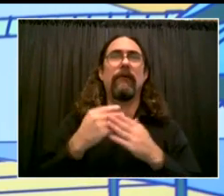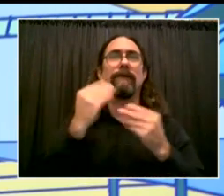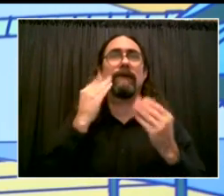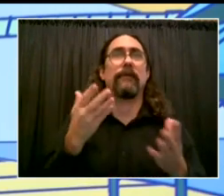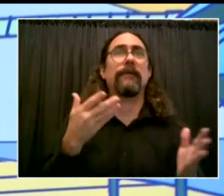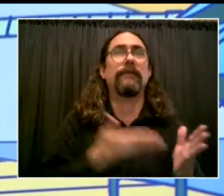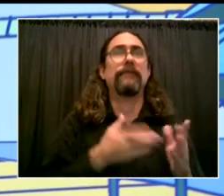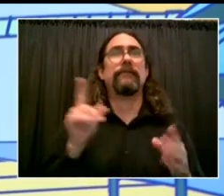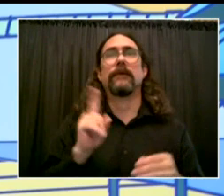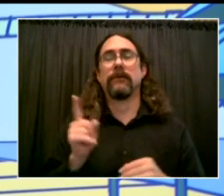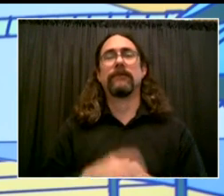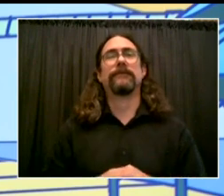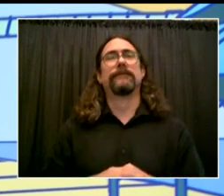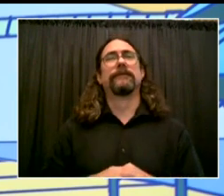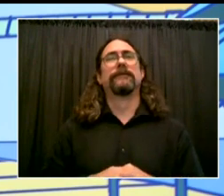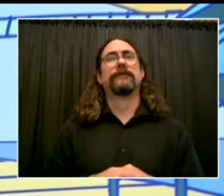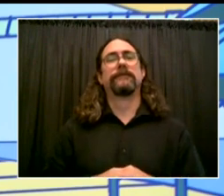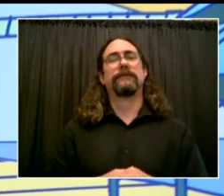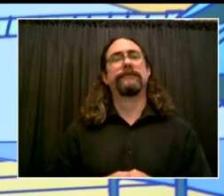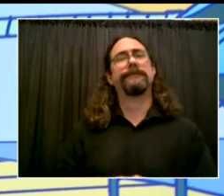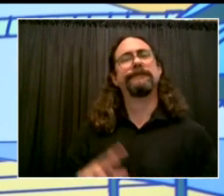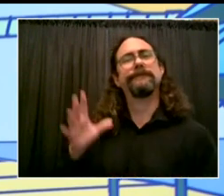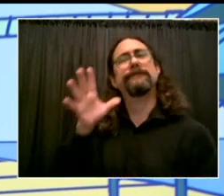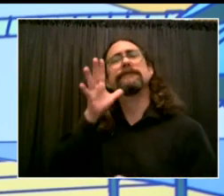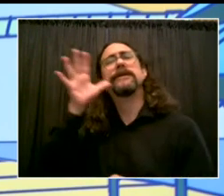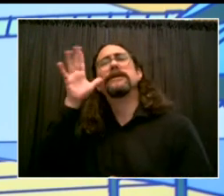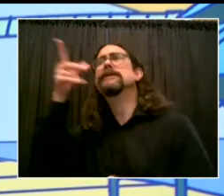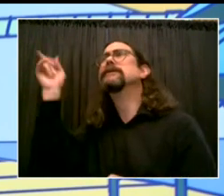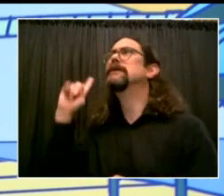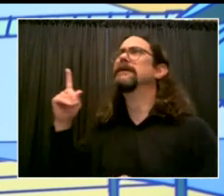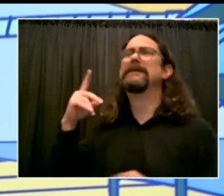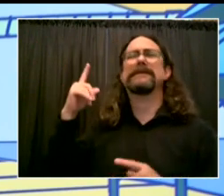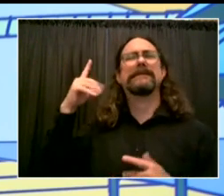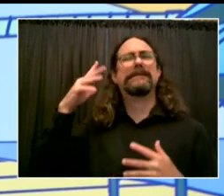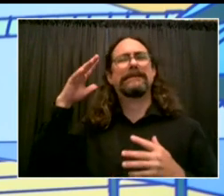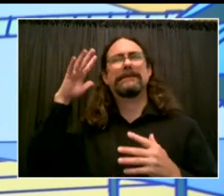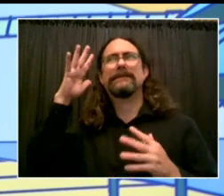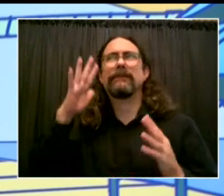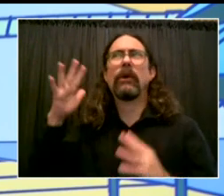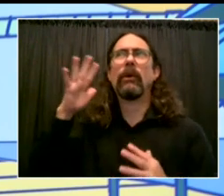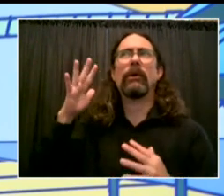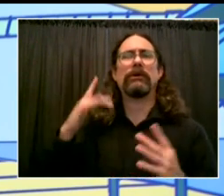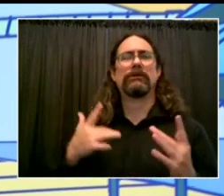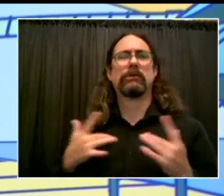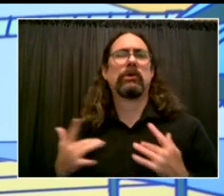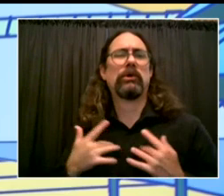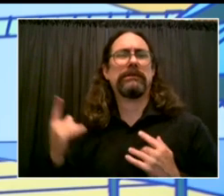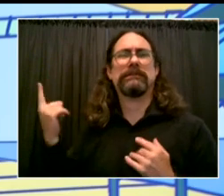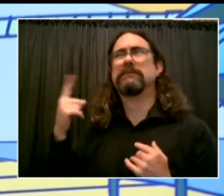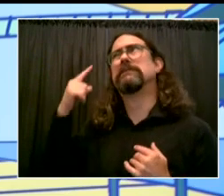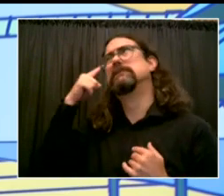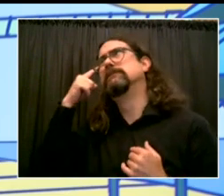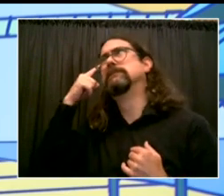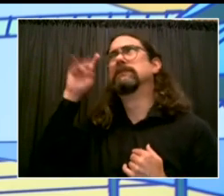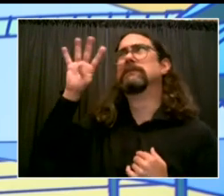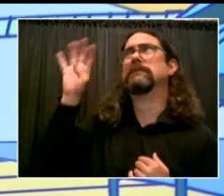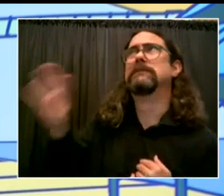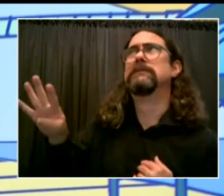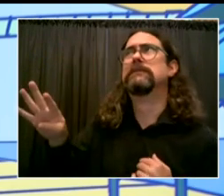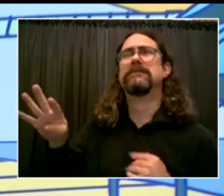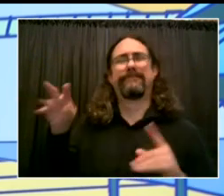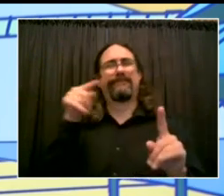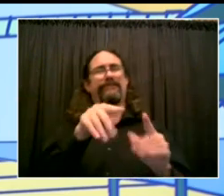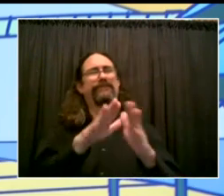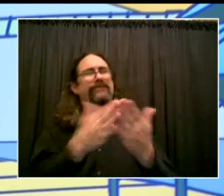with union partners, some final details to work through. But I want to note, and it's really important, and again, your question is both fair and important.